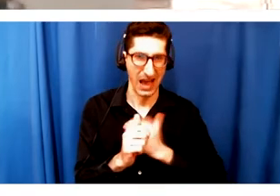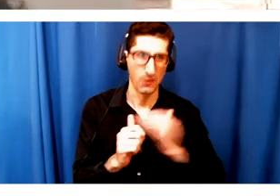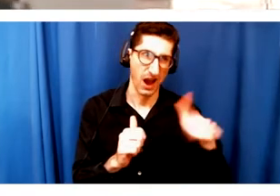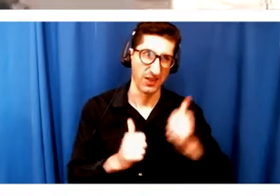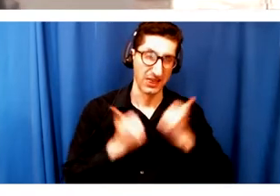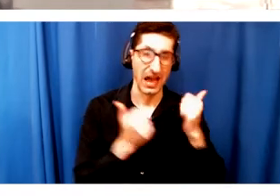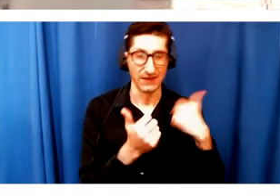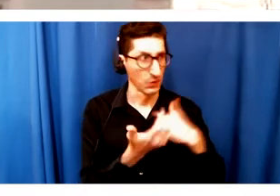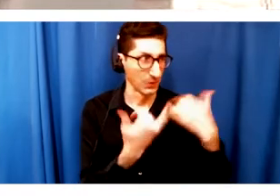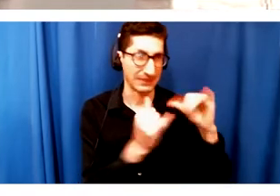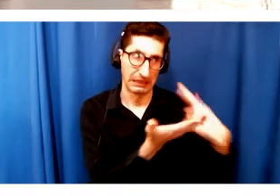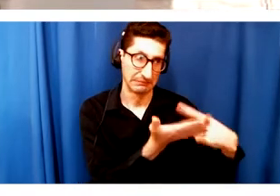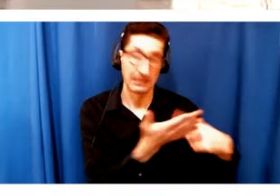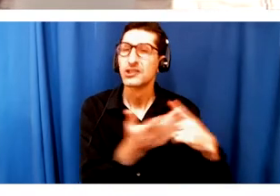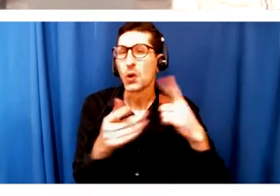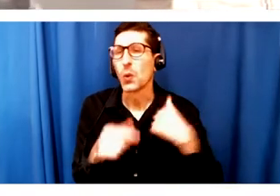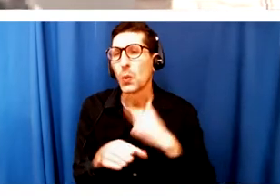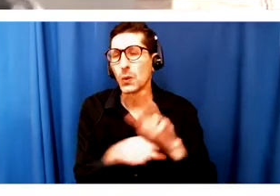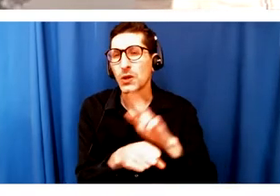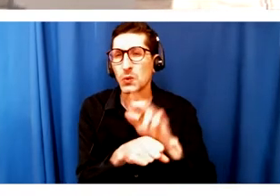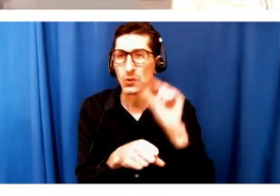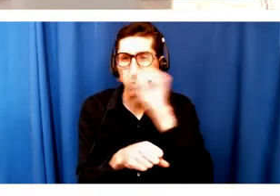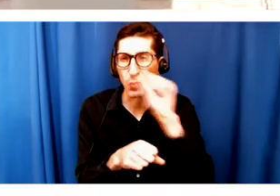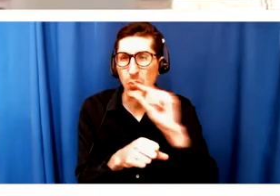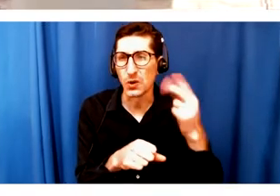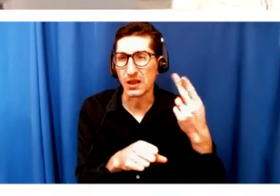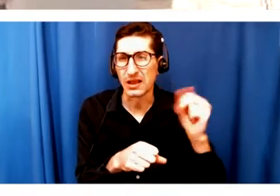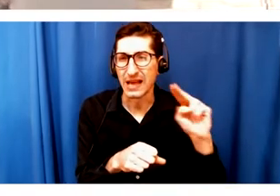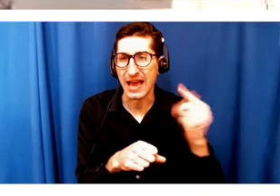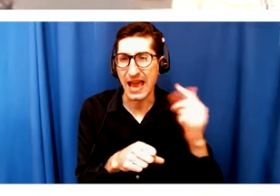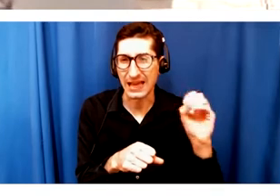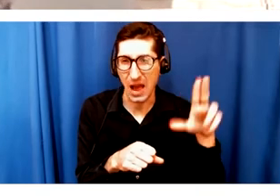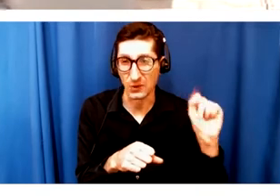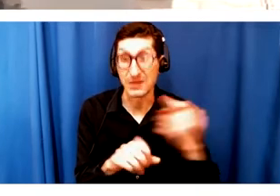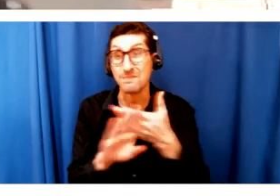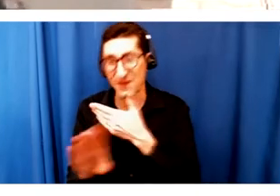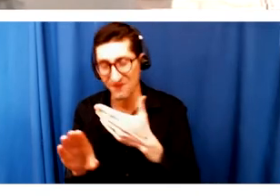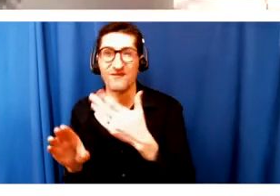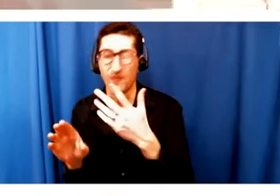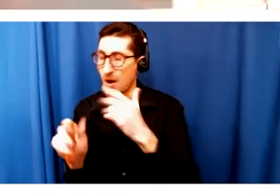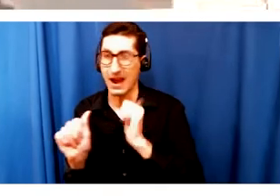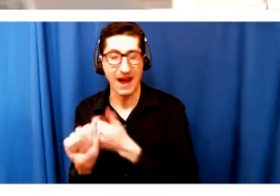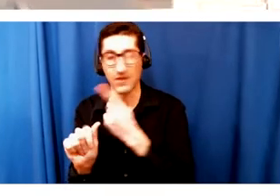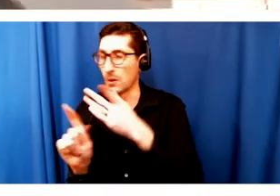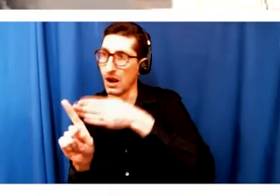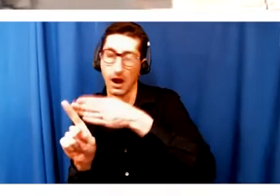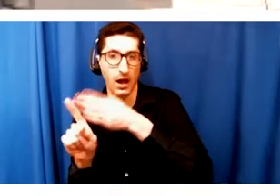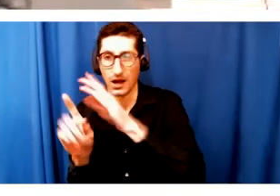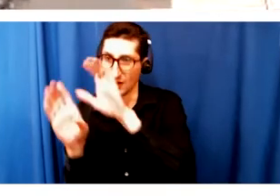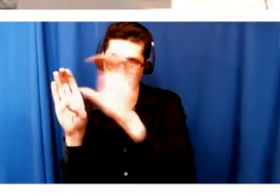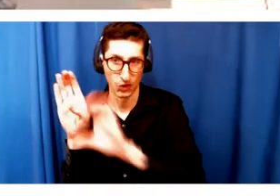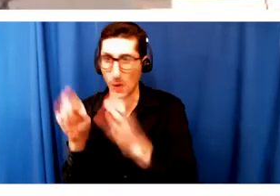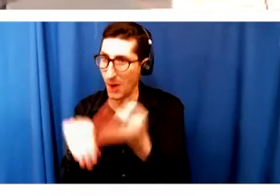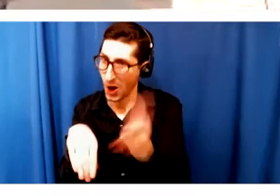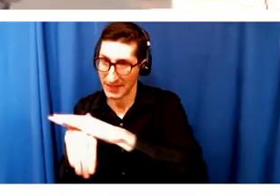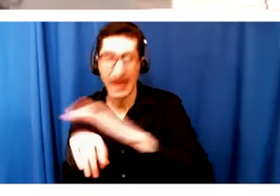Zoom became this thing that we are now inundated with, there was just this, okay, great. Hey, everybody. We're going to get on a call.